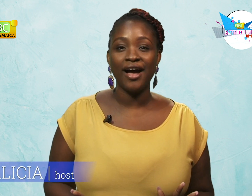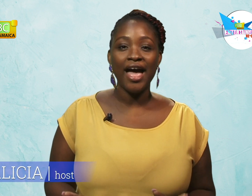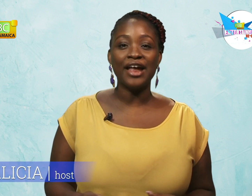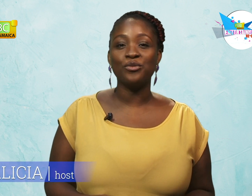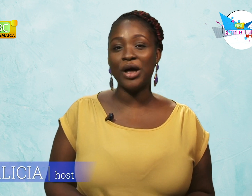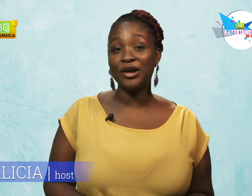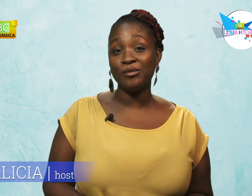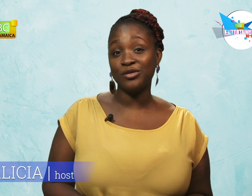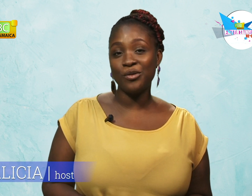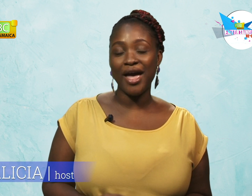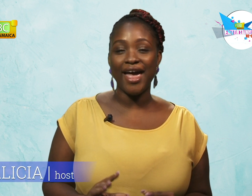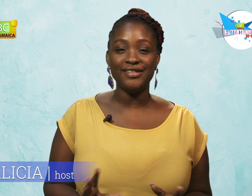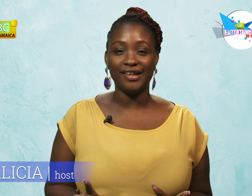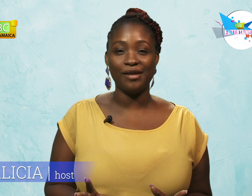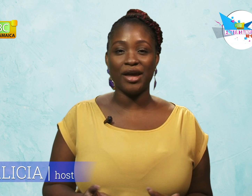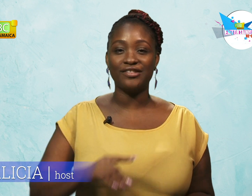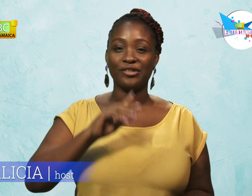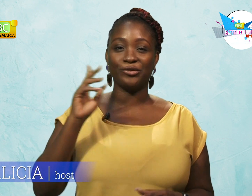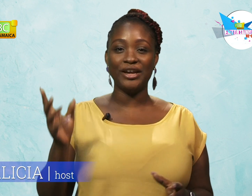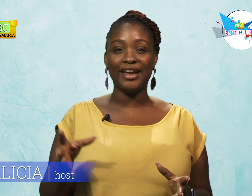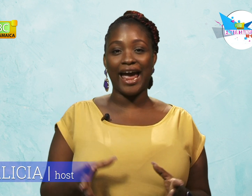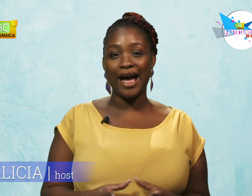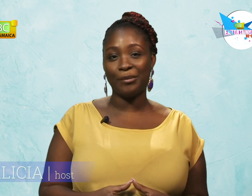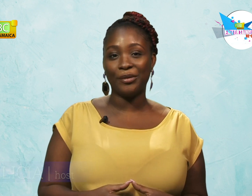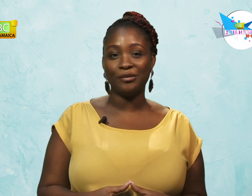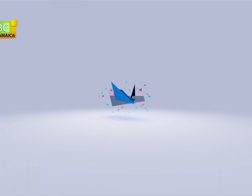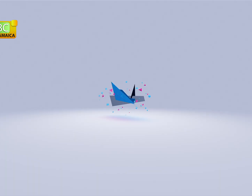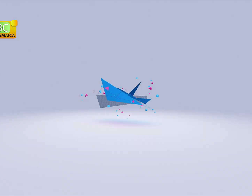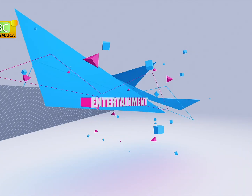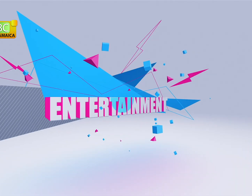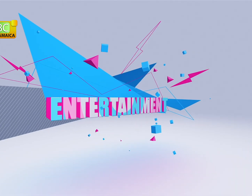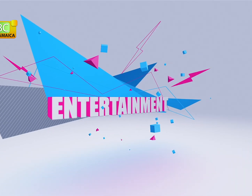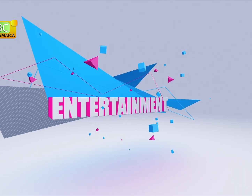Alicia, and welcome to Entertainment Recap.